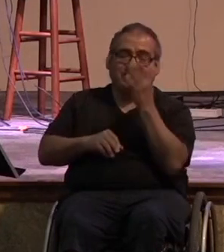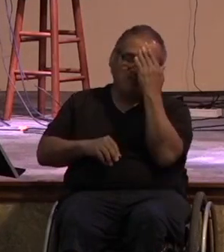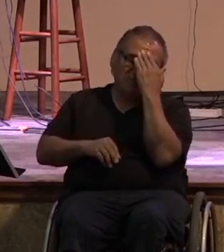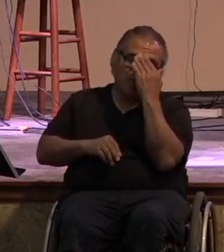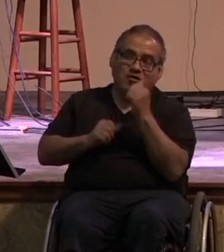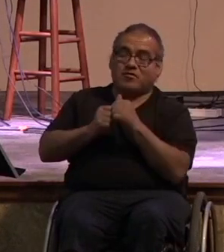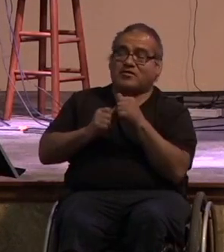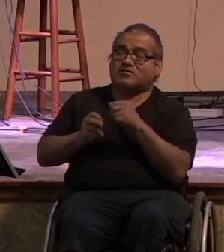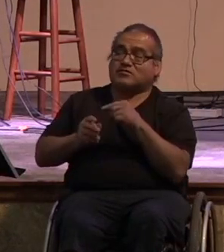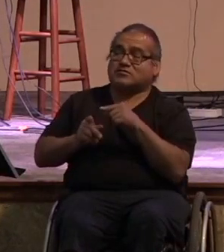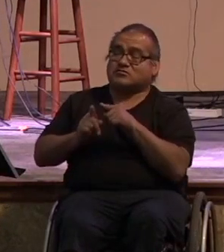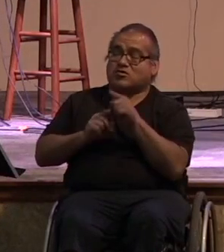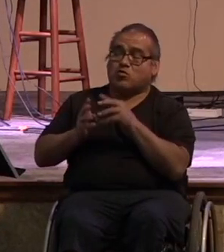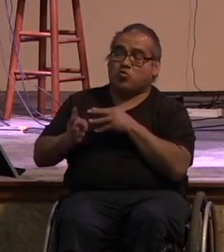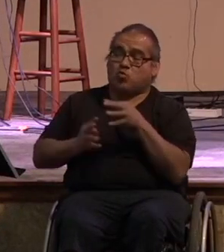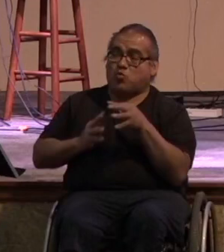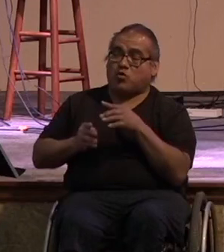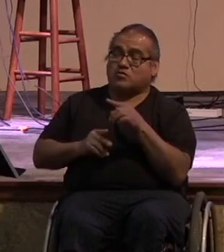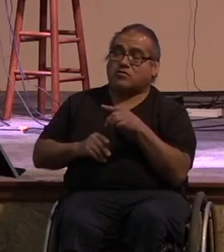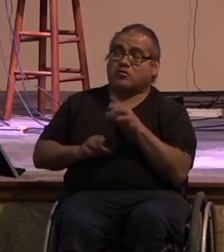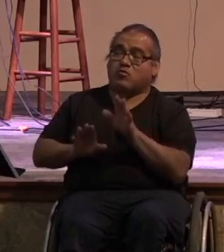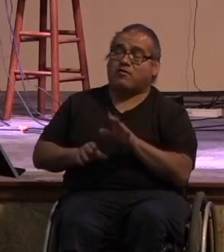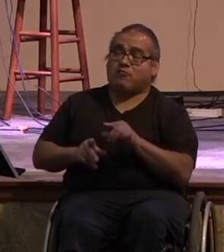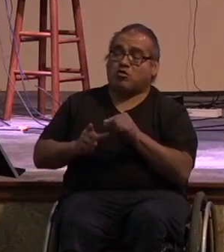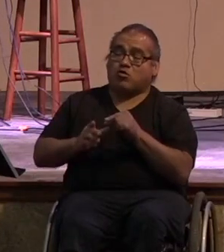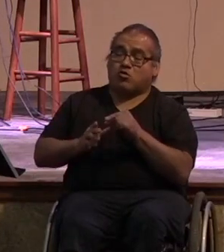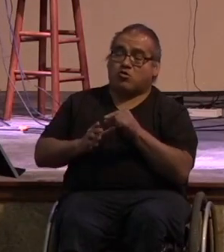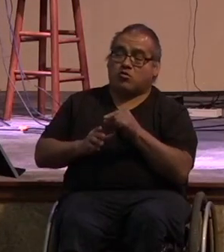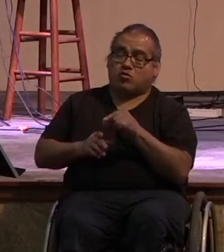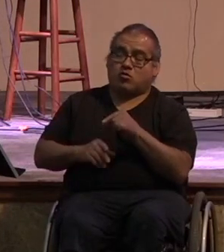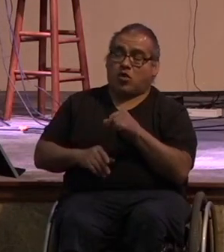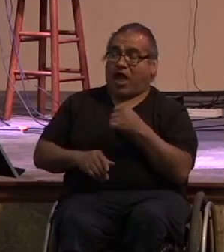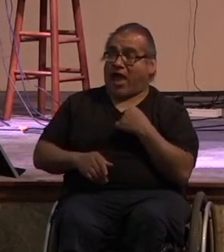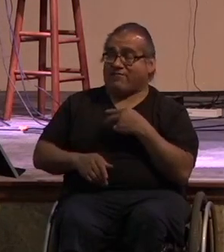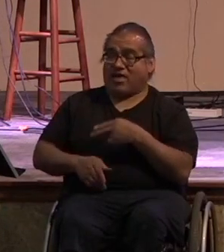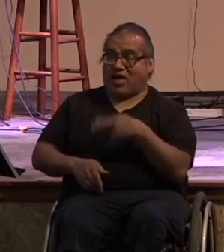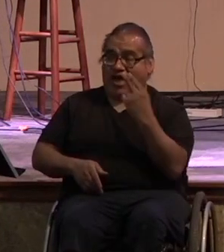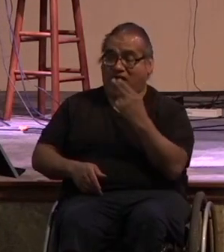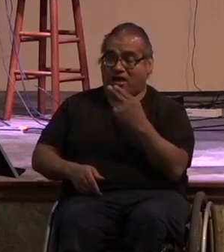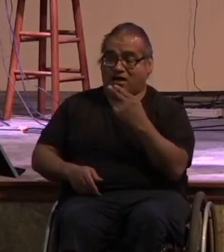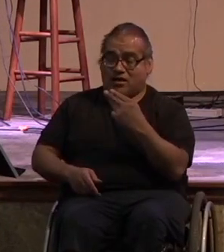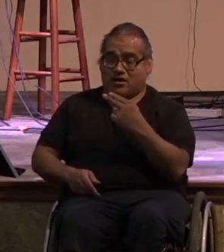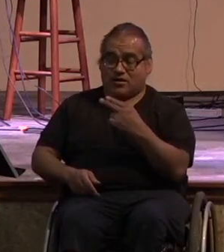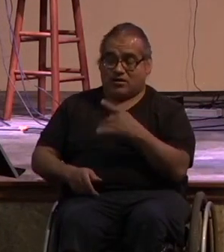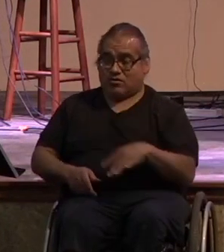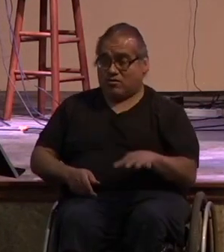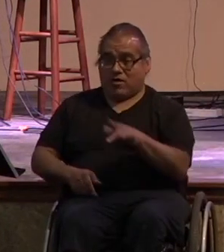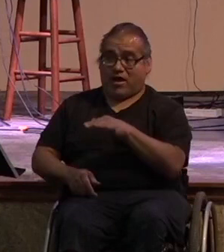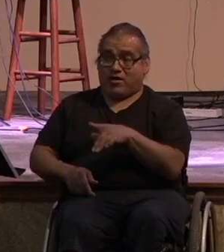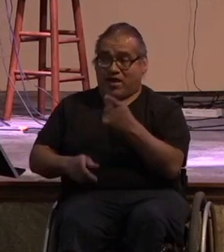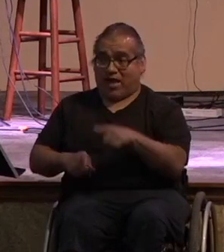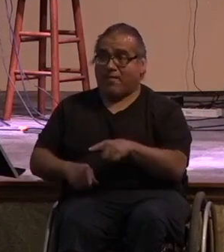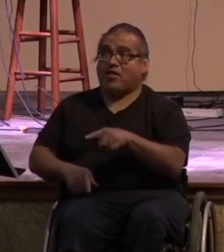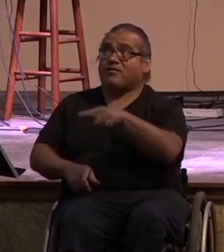star wars may remember the great quote it's over anakin i have the high ground right the high ground is where the advantage is